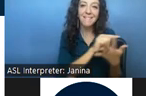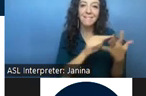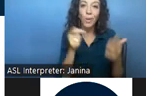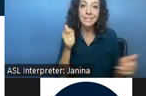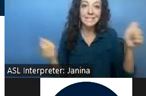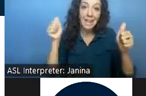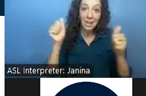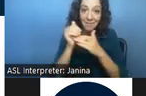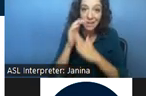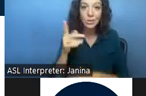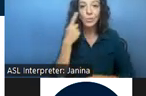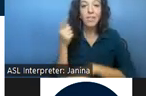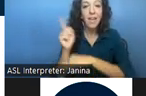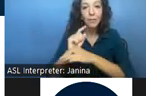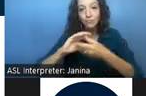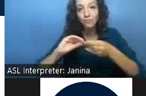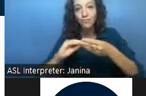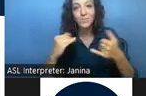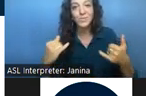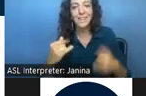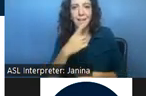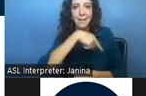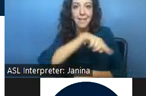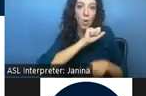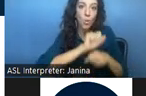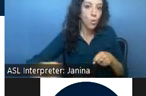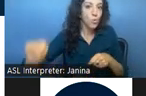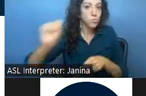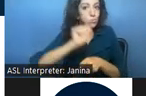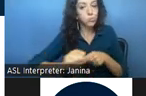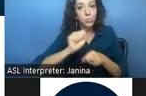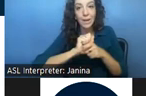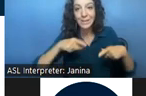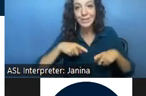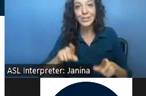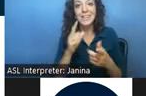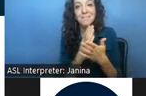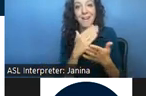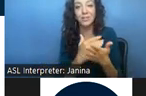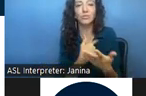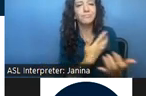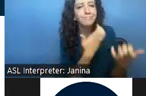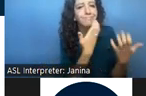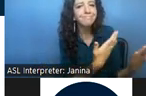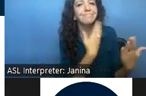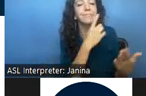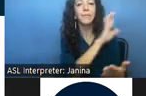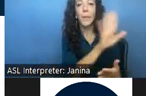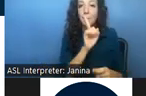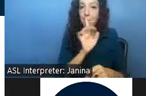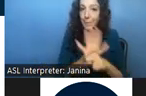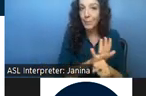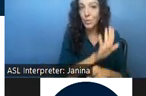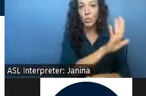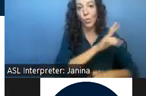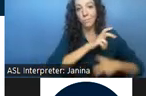they worked very very very hard throughout the budget process i want to thank them for their dedication their time their effort